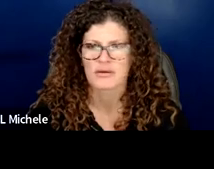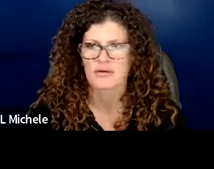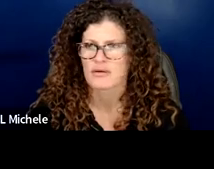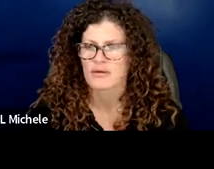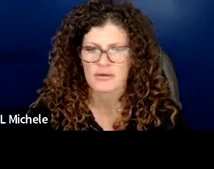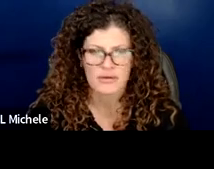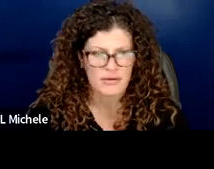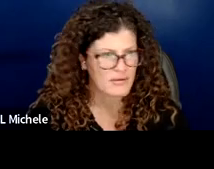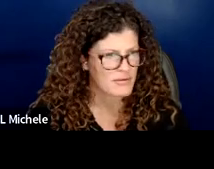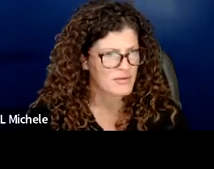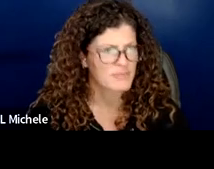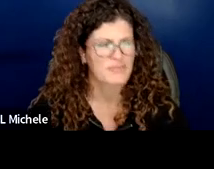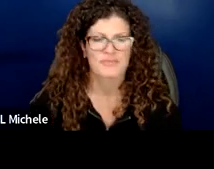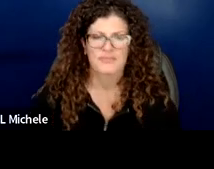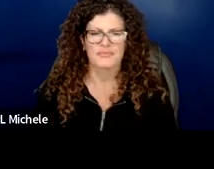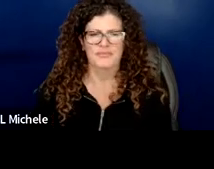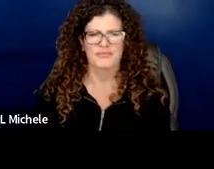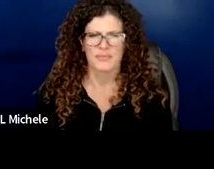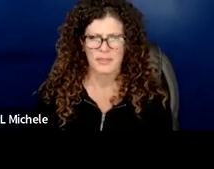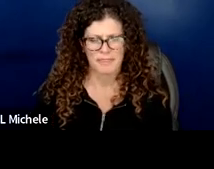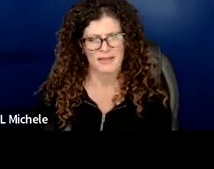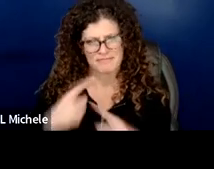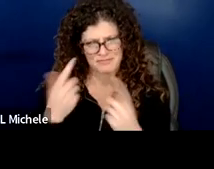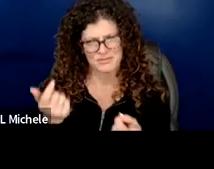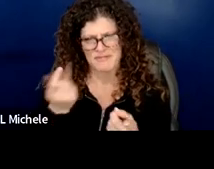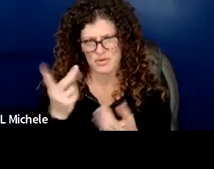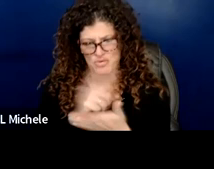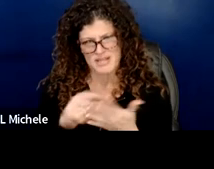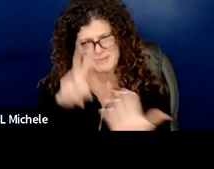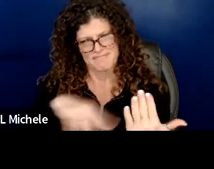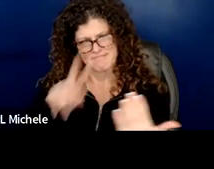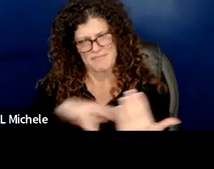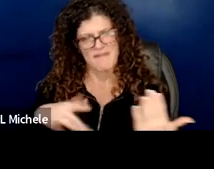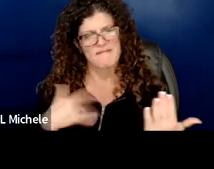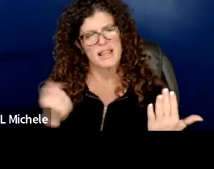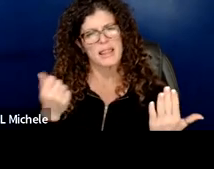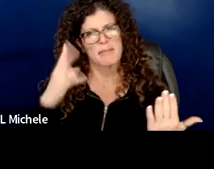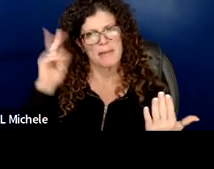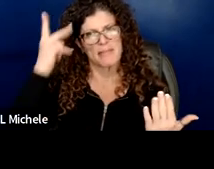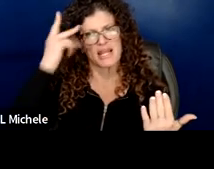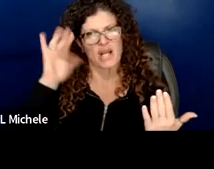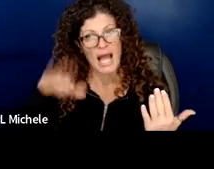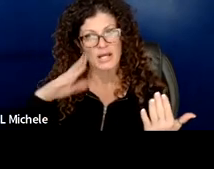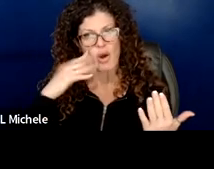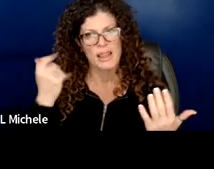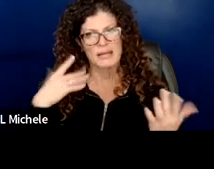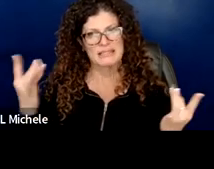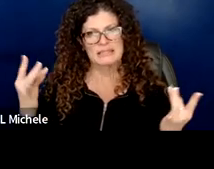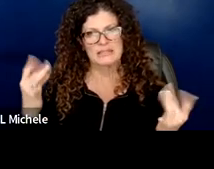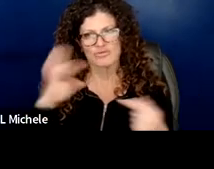this bullet over the course of the like last couple weeks is somewhat political so i know i'm like walking on hot coals here